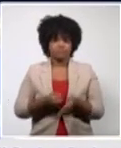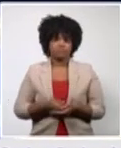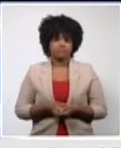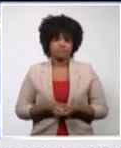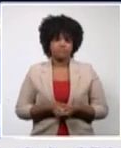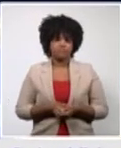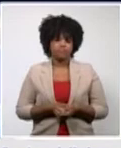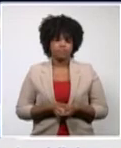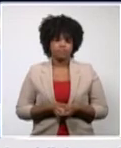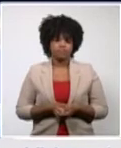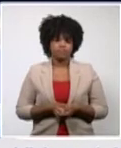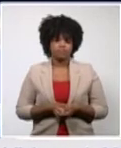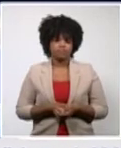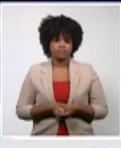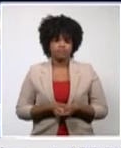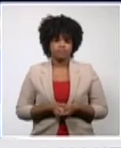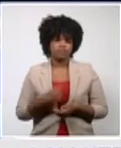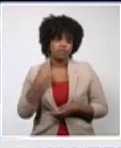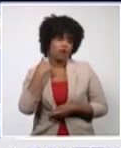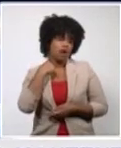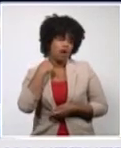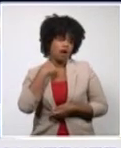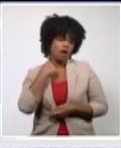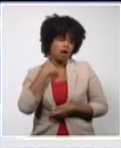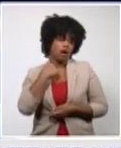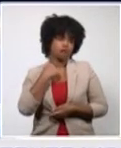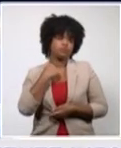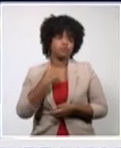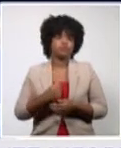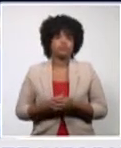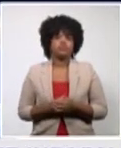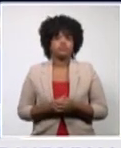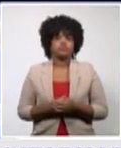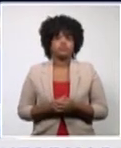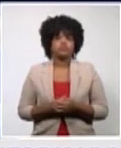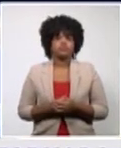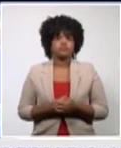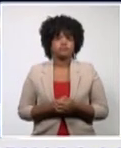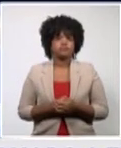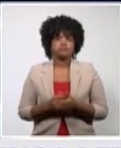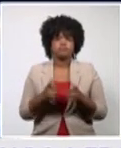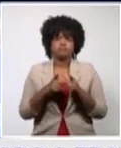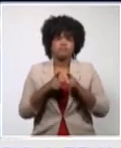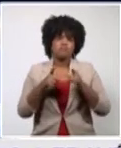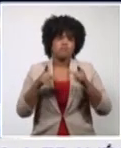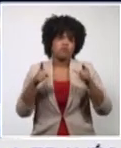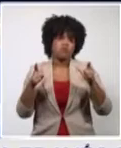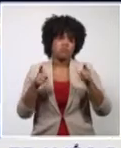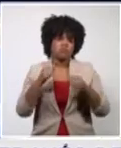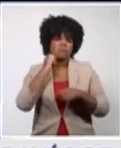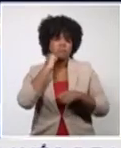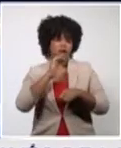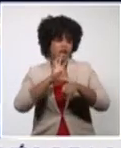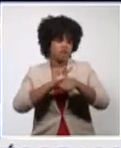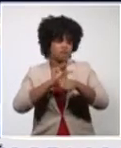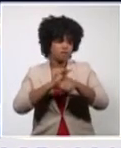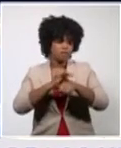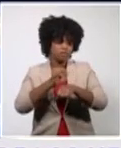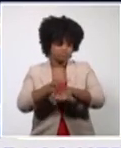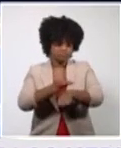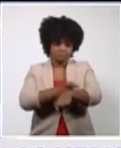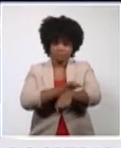A few years ago, we have been witnessing an increase in